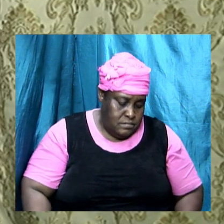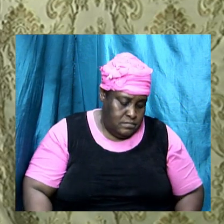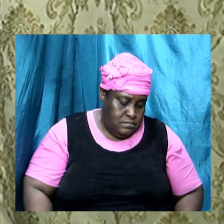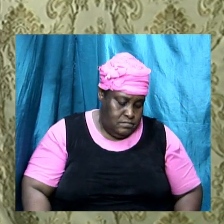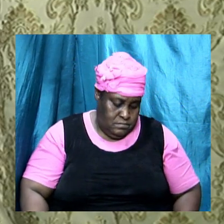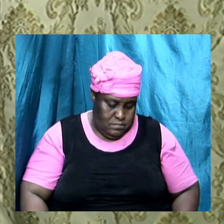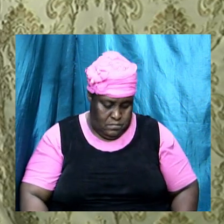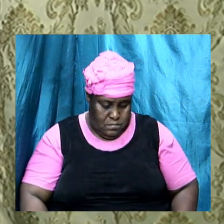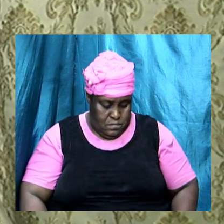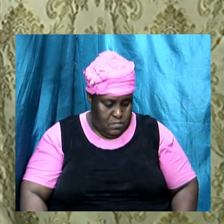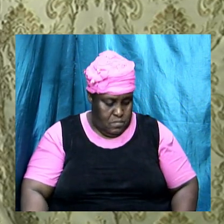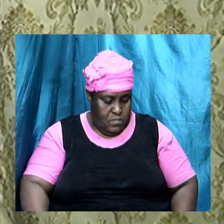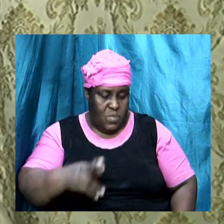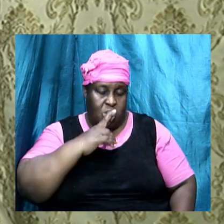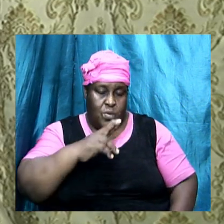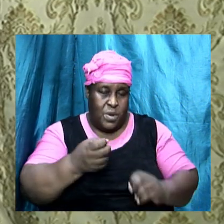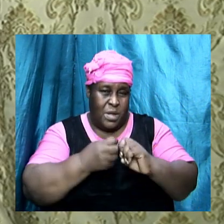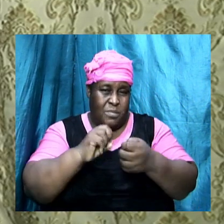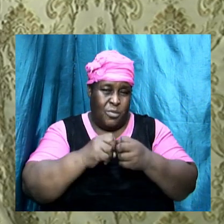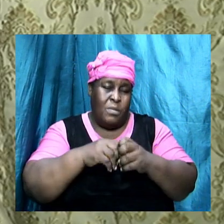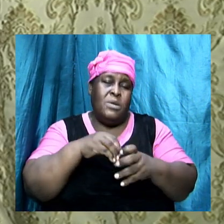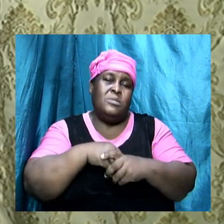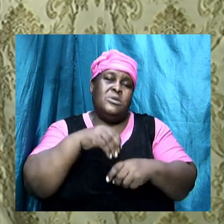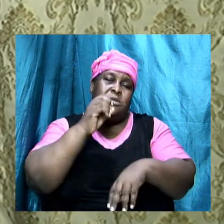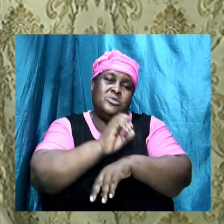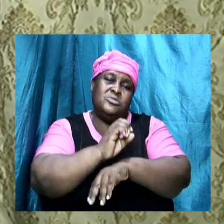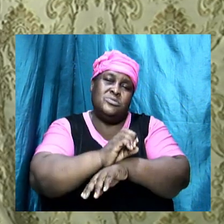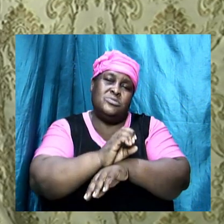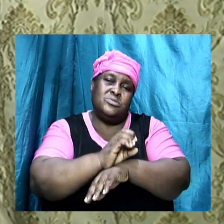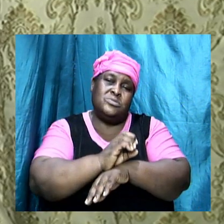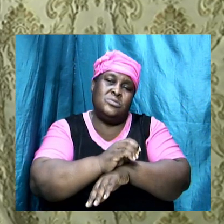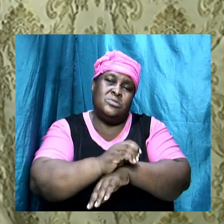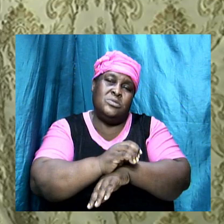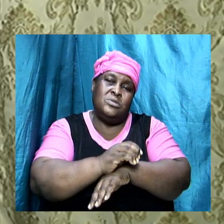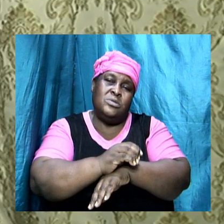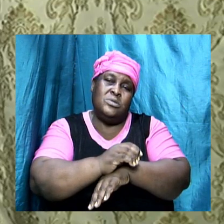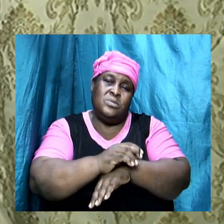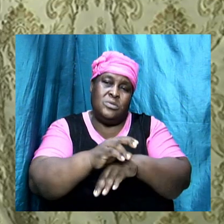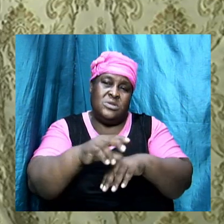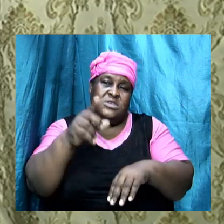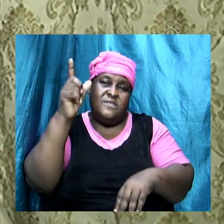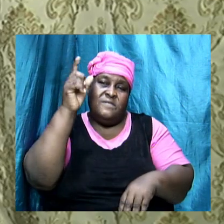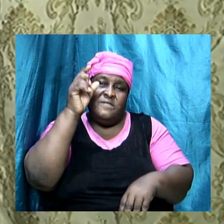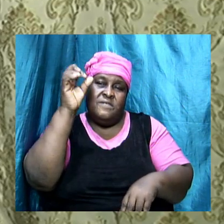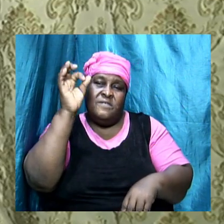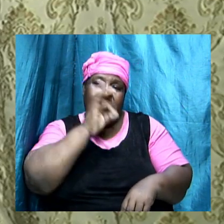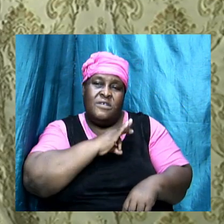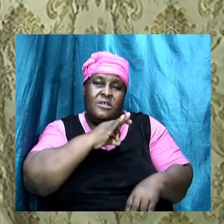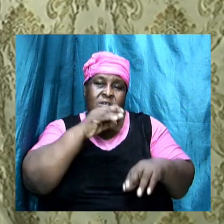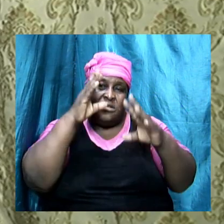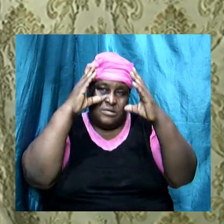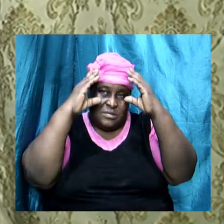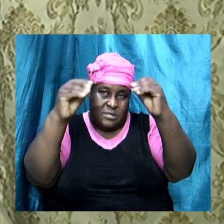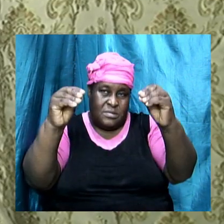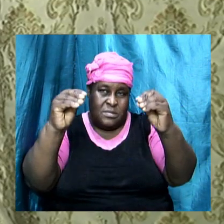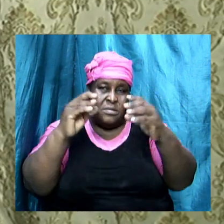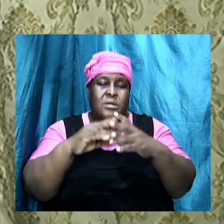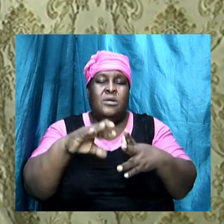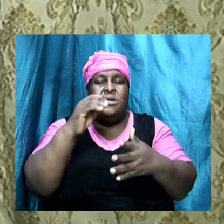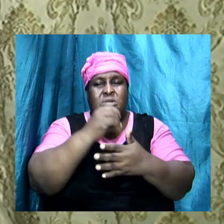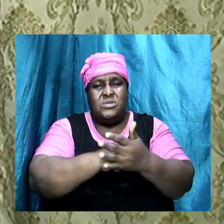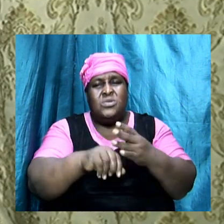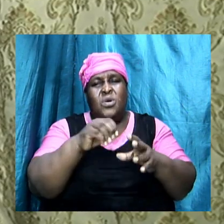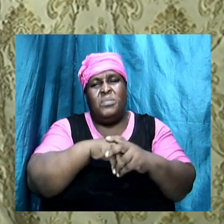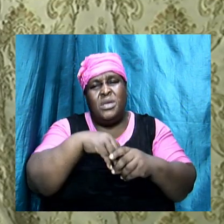so the real problem in the church was the false teaching there were some